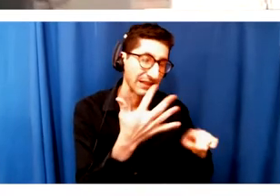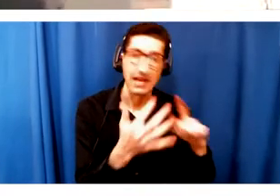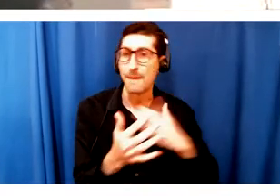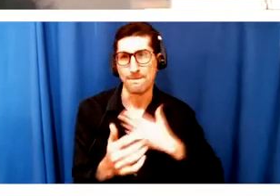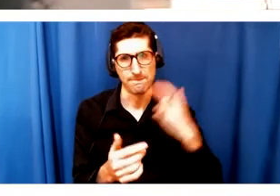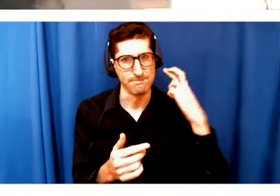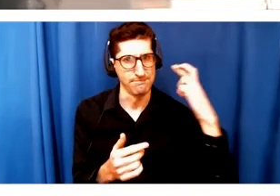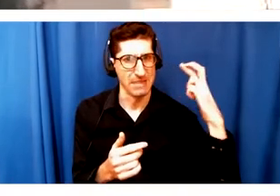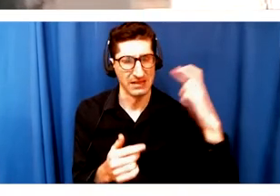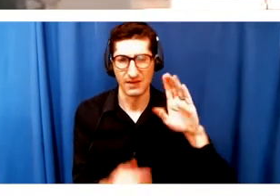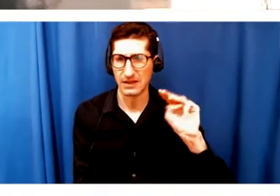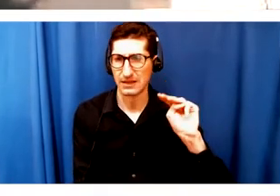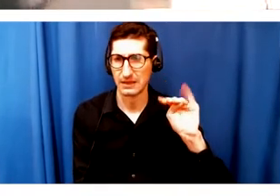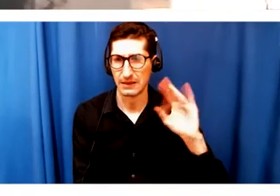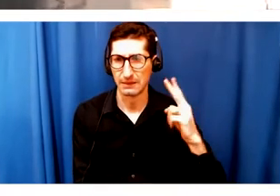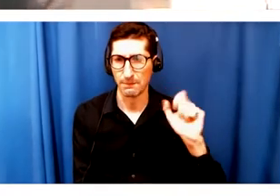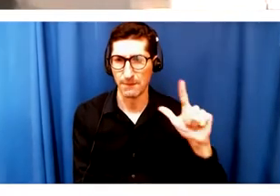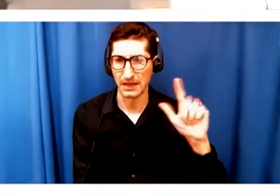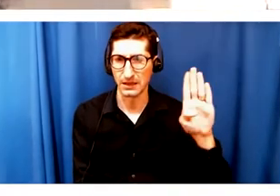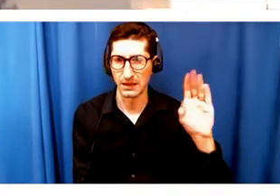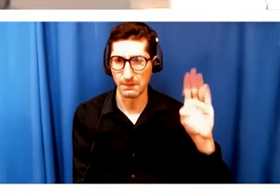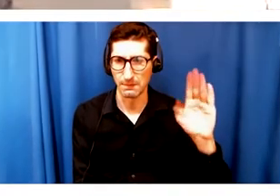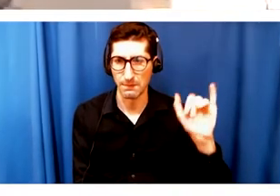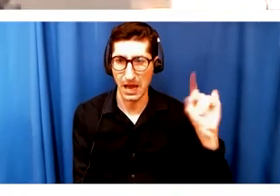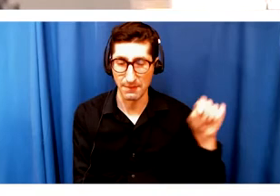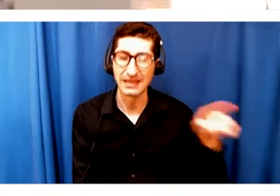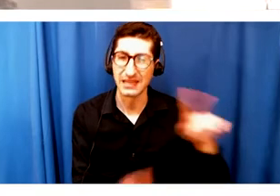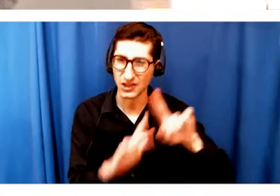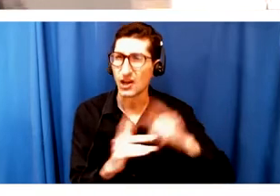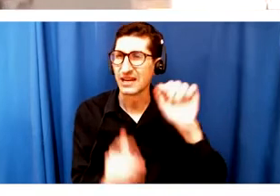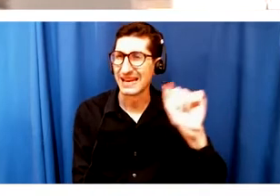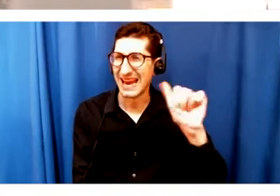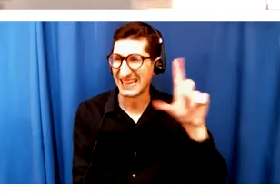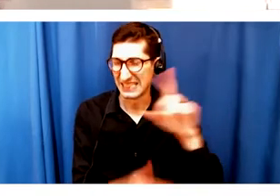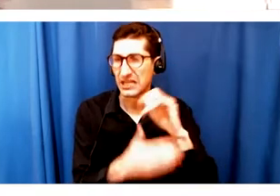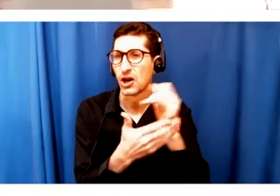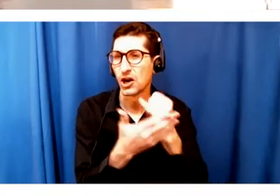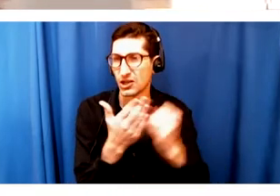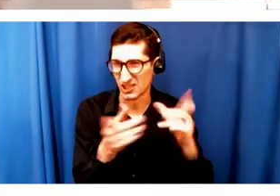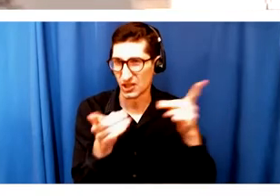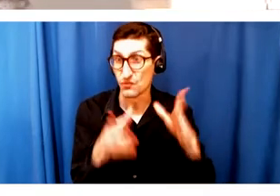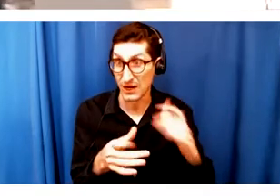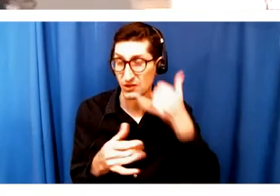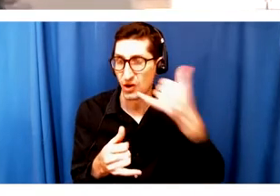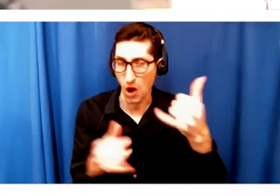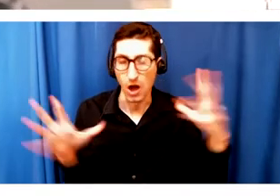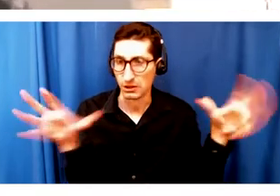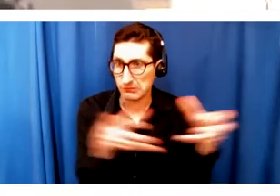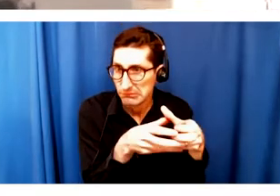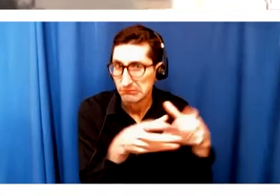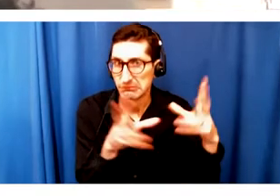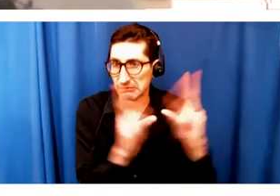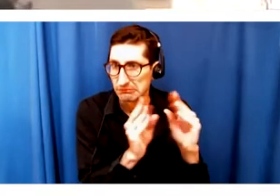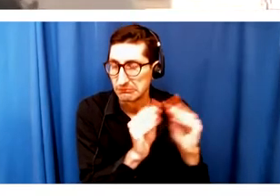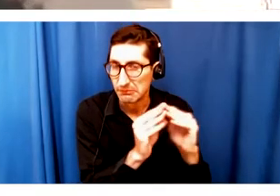call, who also has started, like, an AD call with, like, all of the folks in this community to also say, like, what are we talking about? What do we